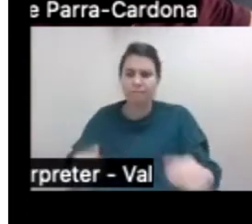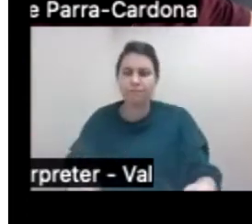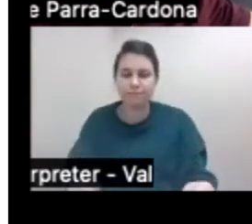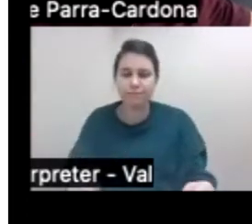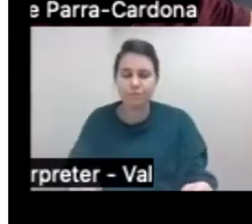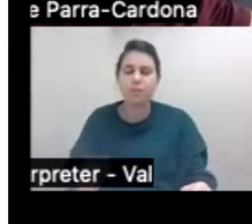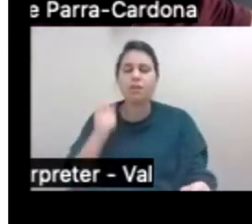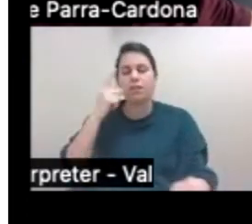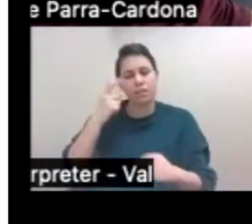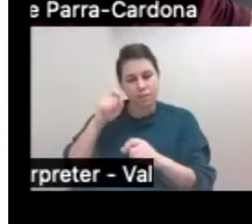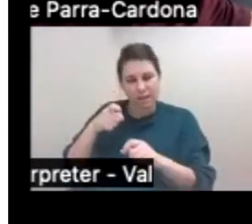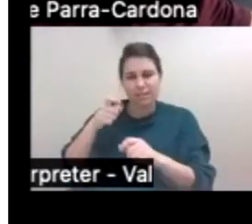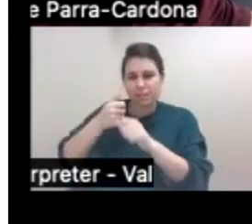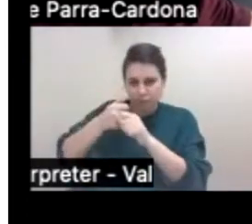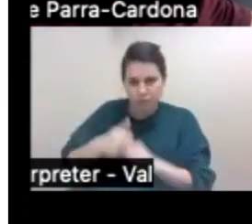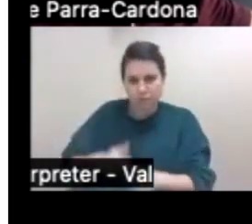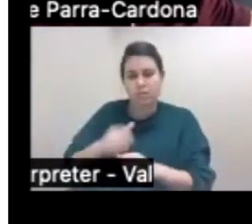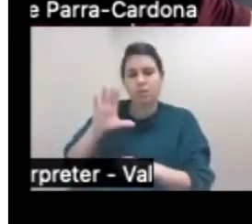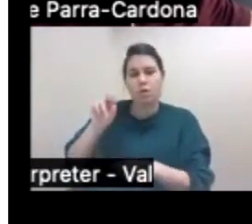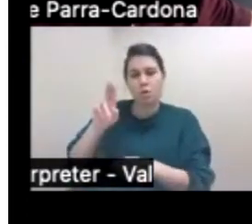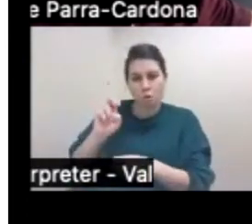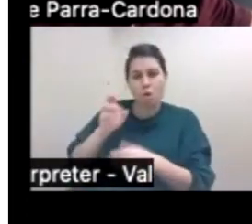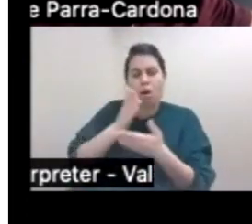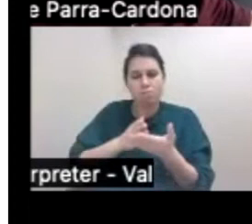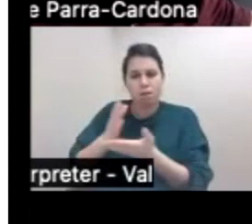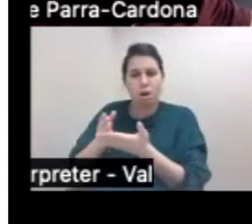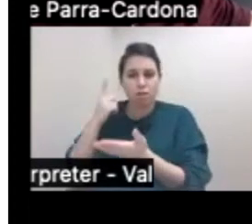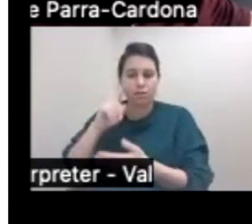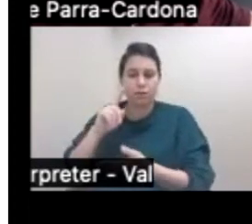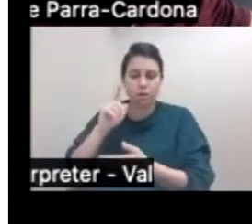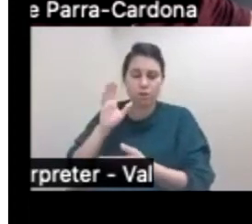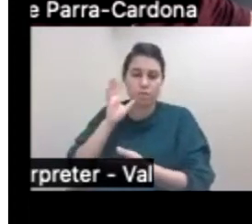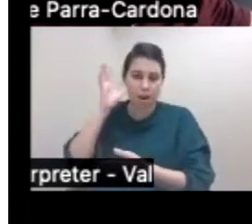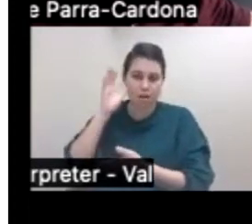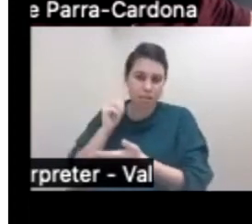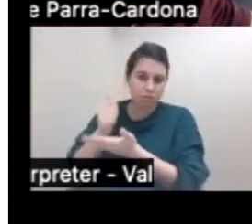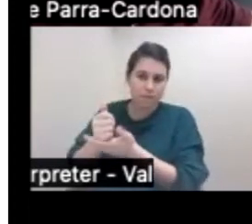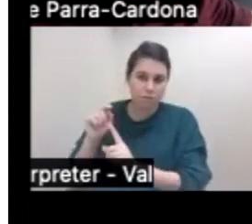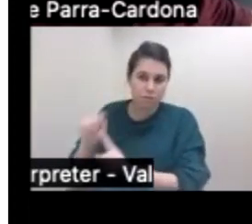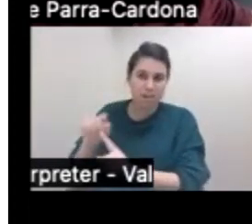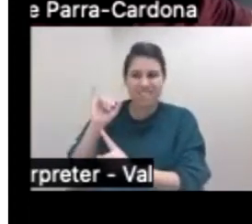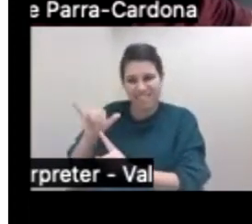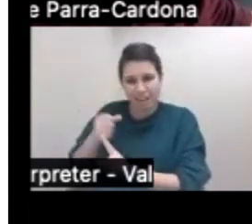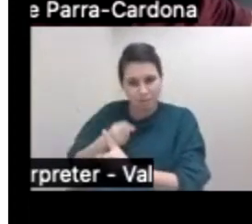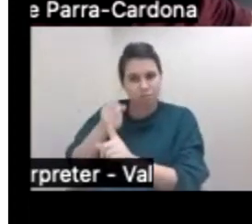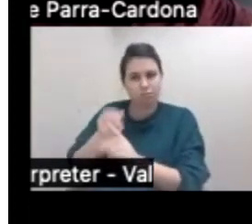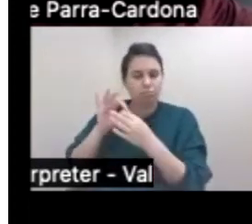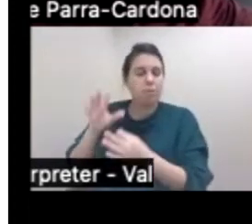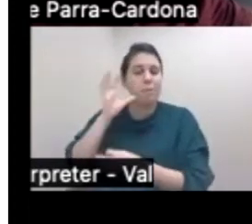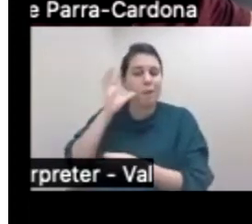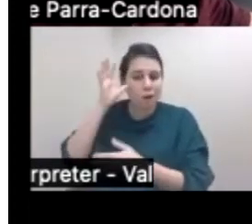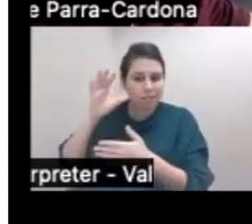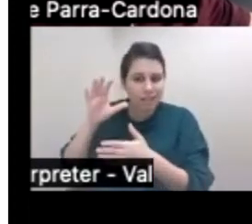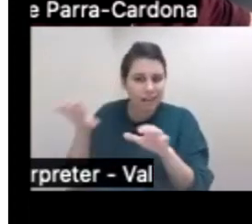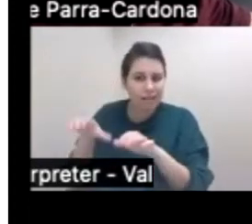components of evidence-based parenting interventions, because those are the ones that make the difference in parenting outcomes, in youth